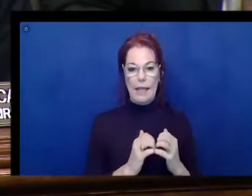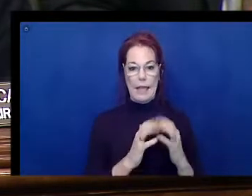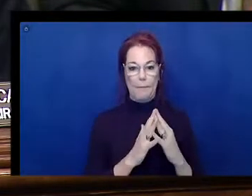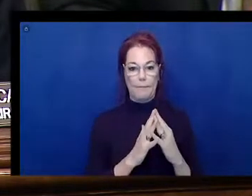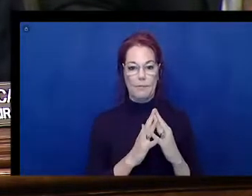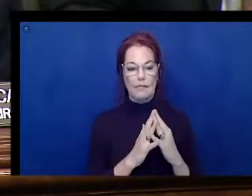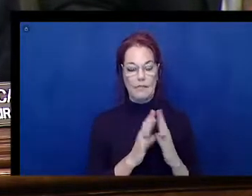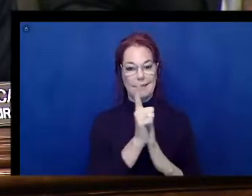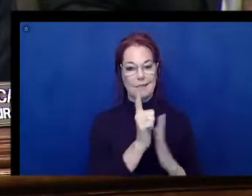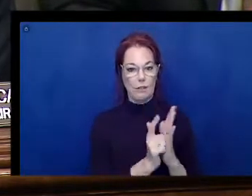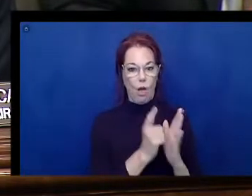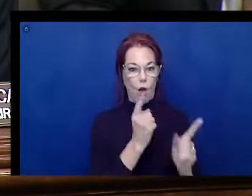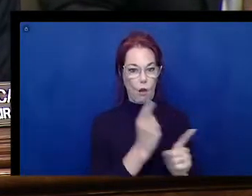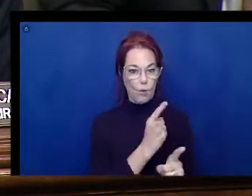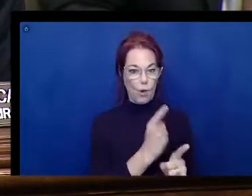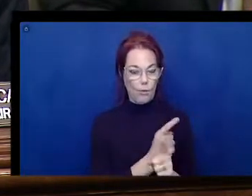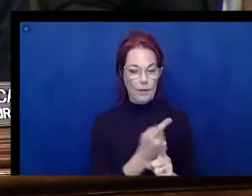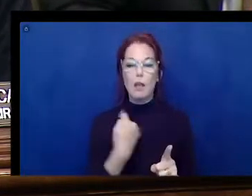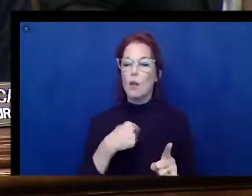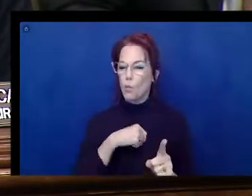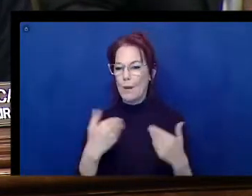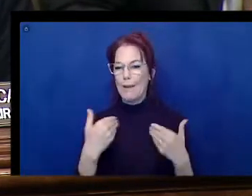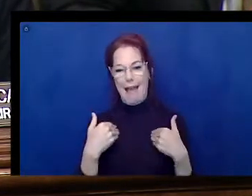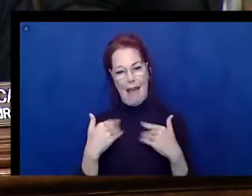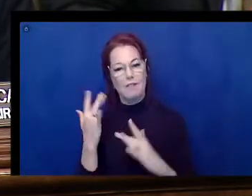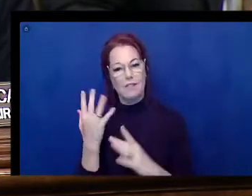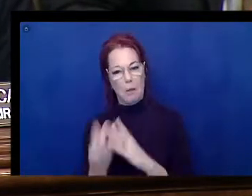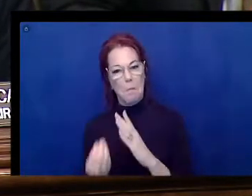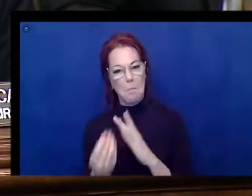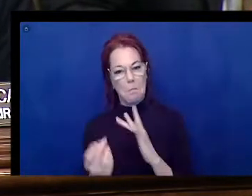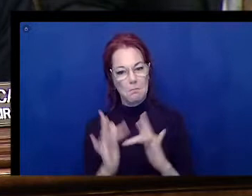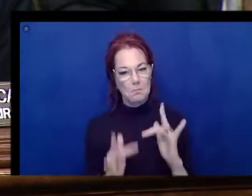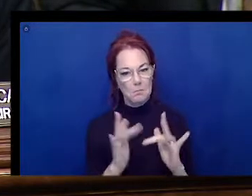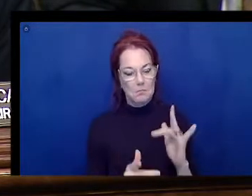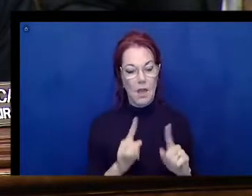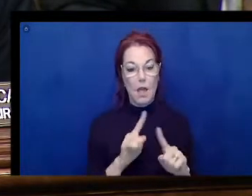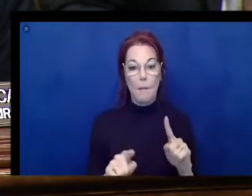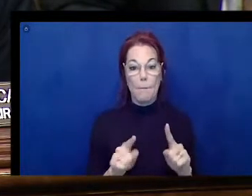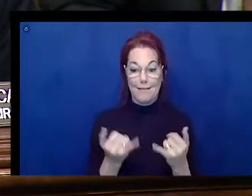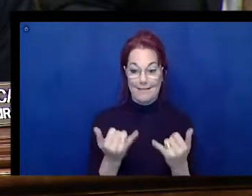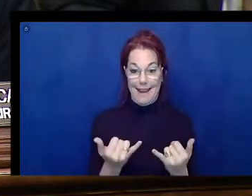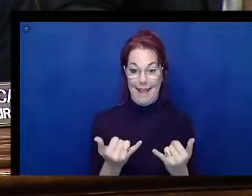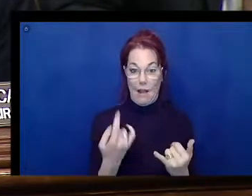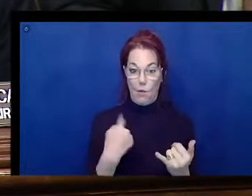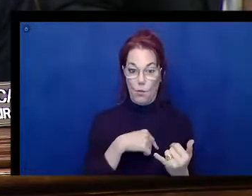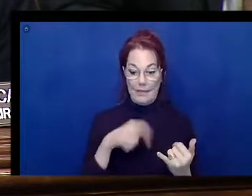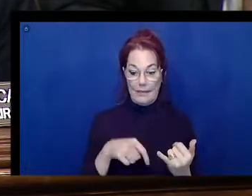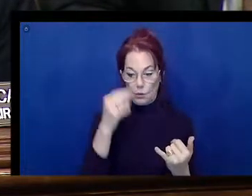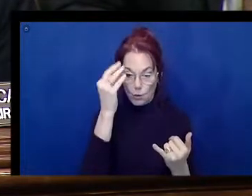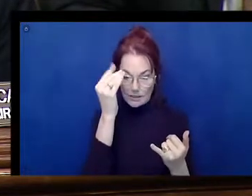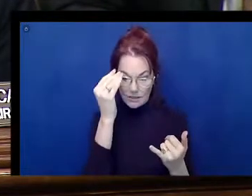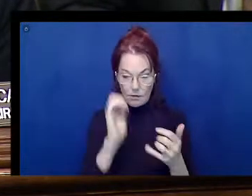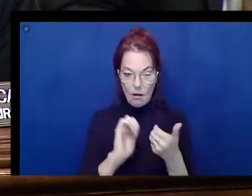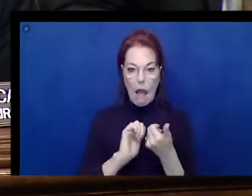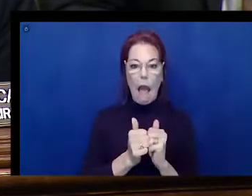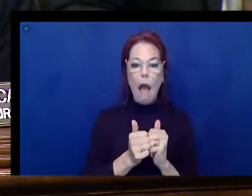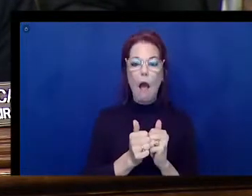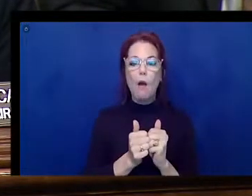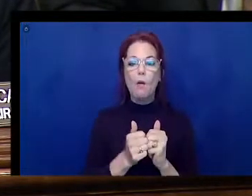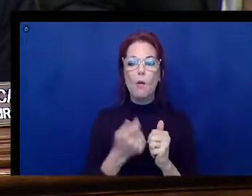But in addition to implementation of existing law, we want to consider ways that we can,